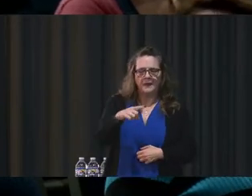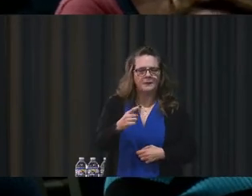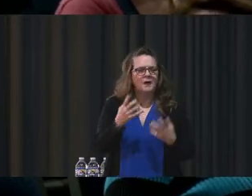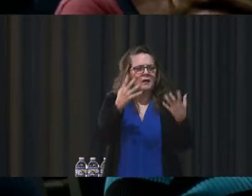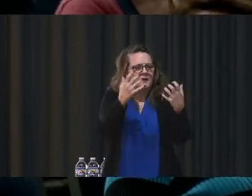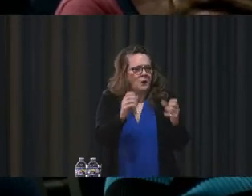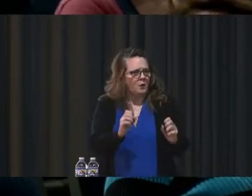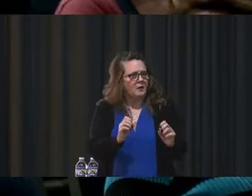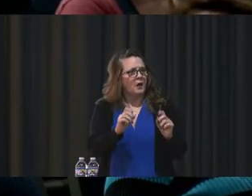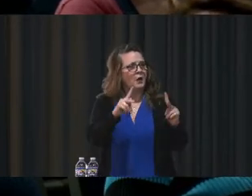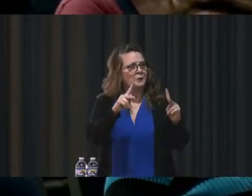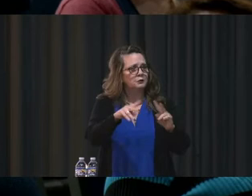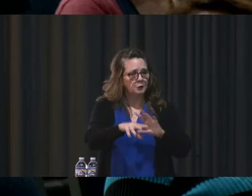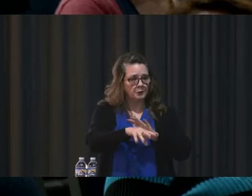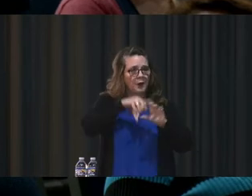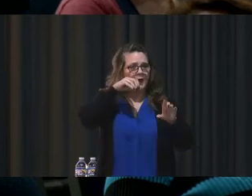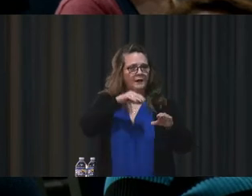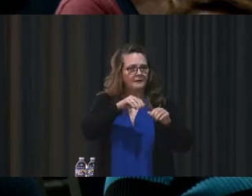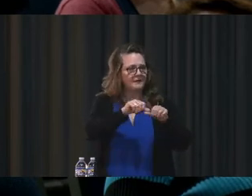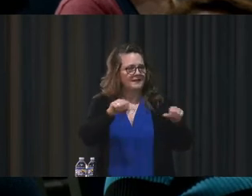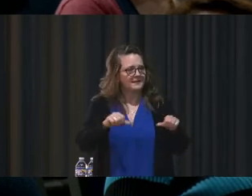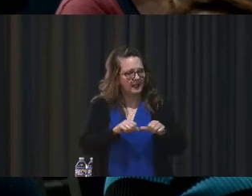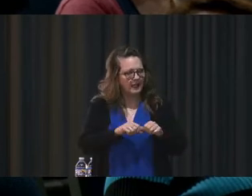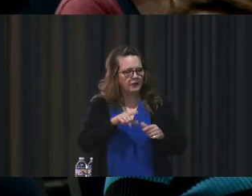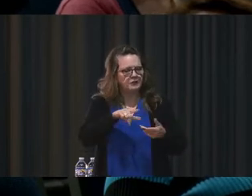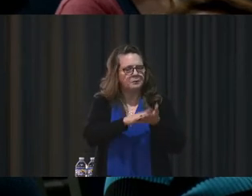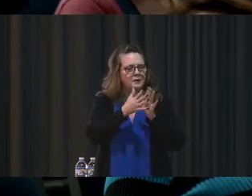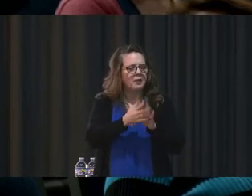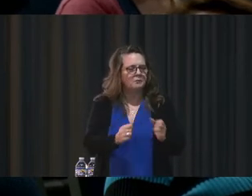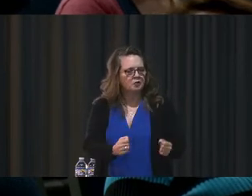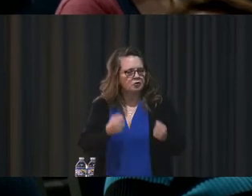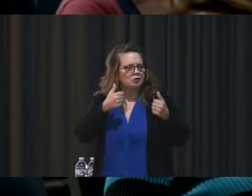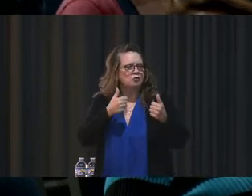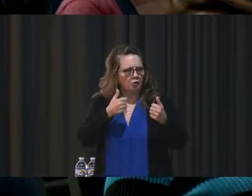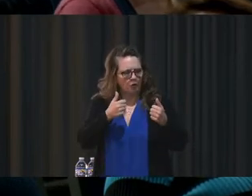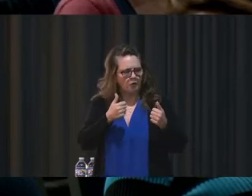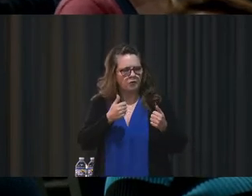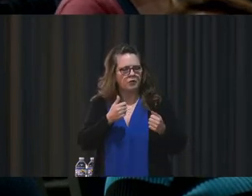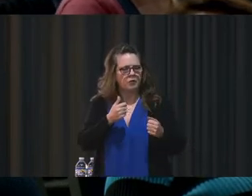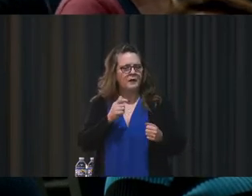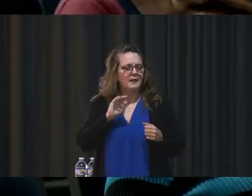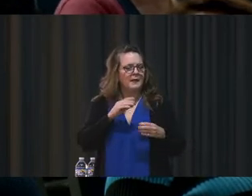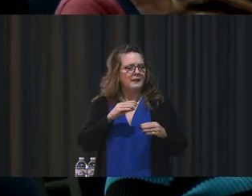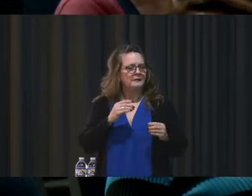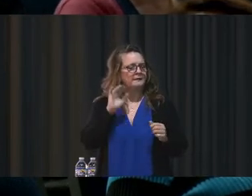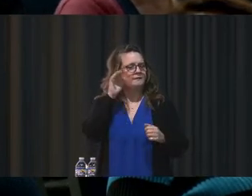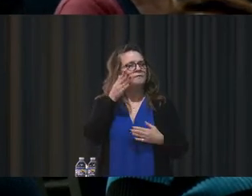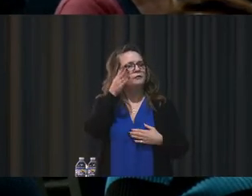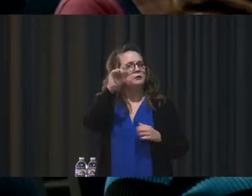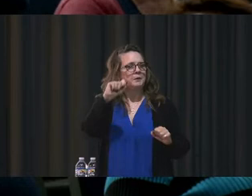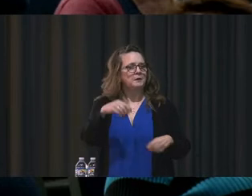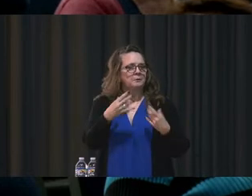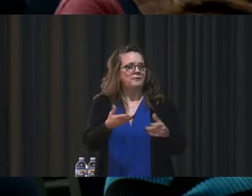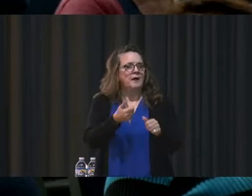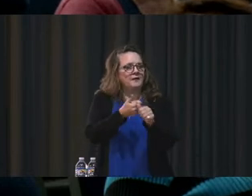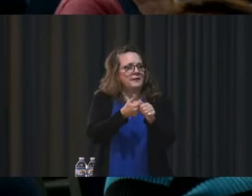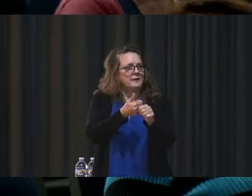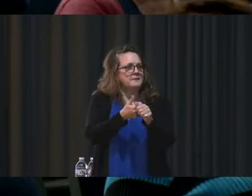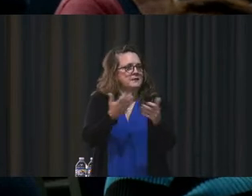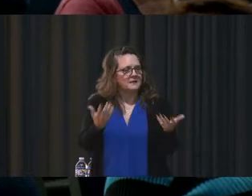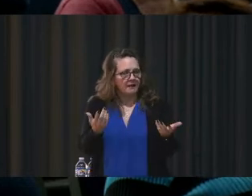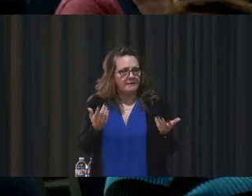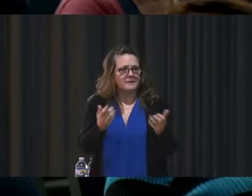out of this area and be stronger and be better and be able to provide for themselves moving forward? Especially the ones who use